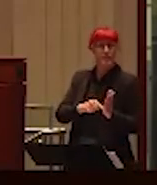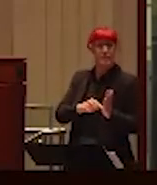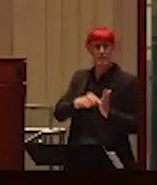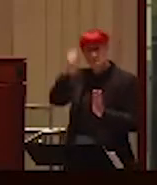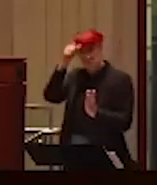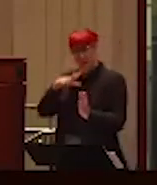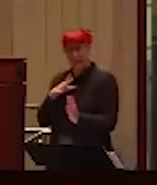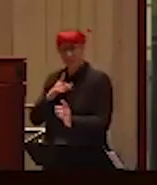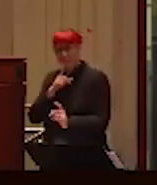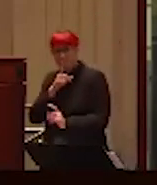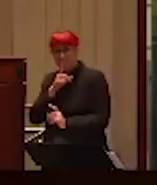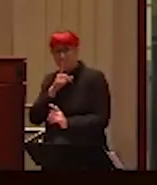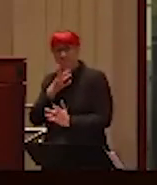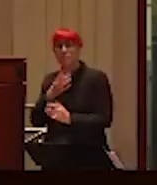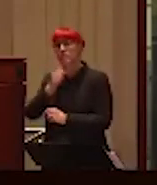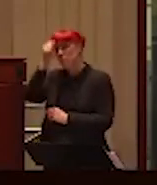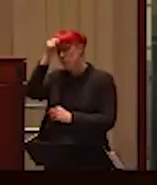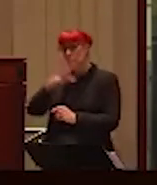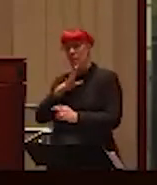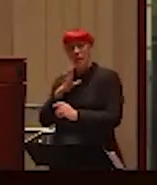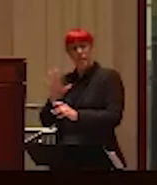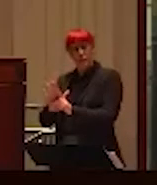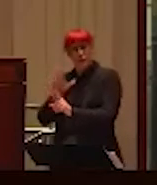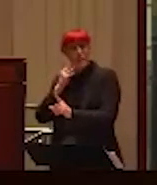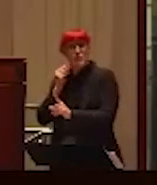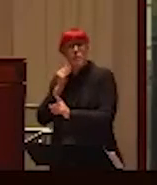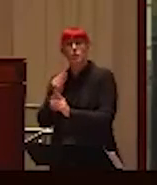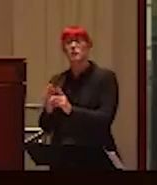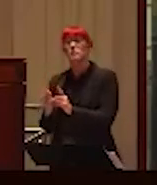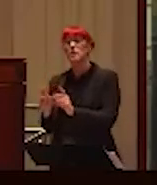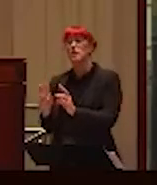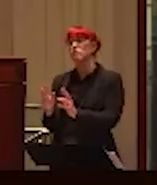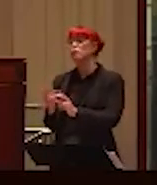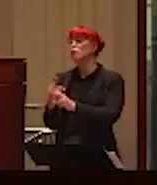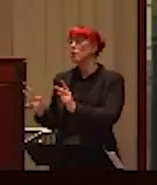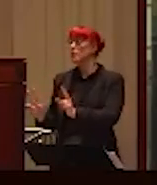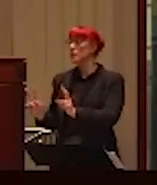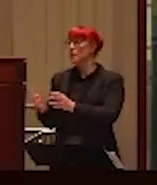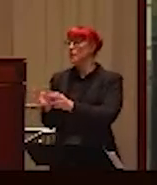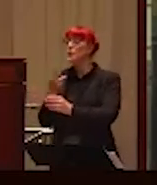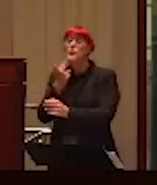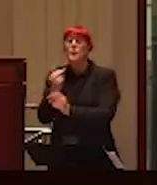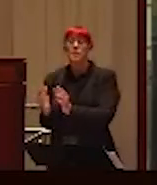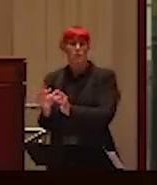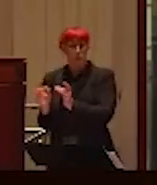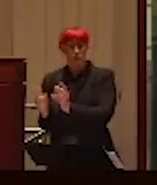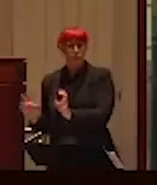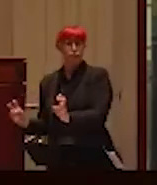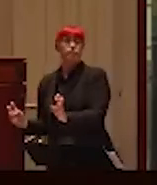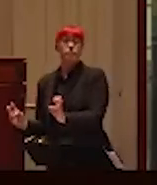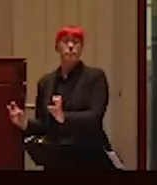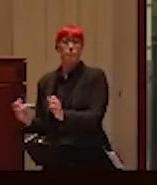And so men's experiences have really been relegated to a footnote in so many of our official documents. And